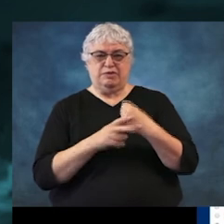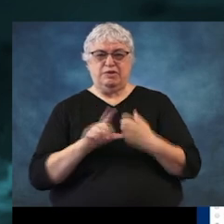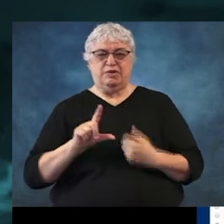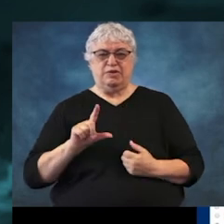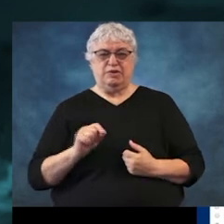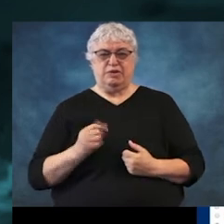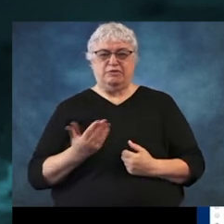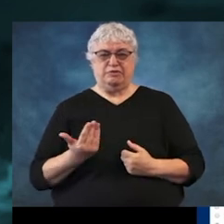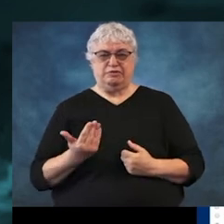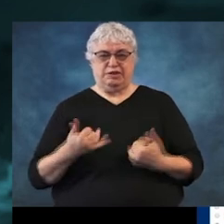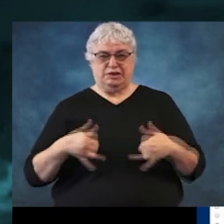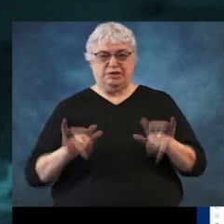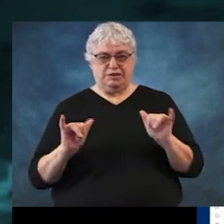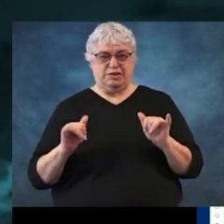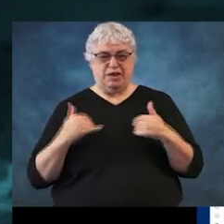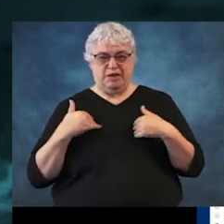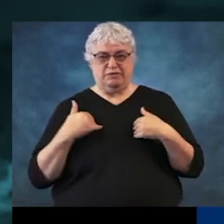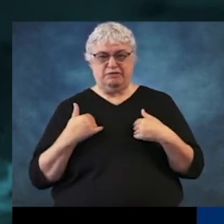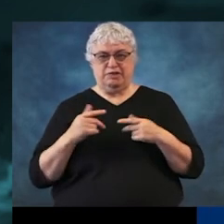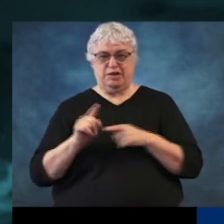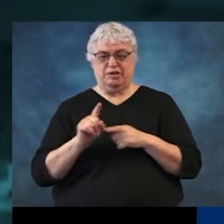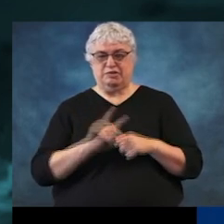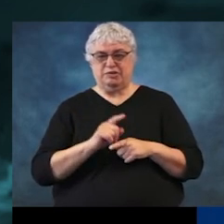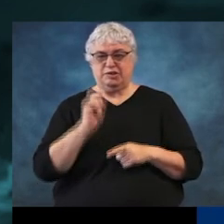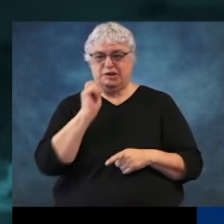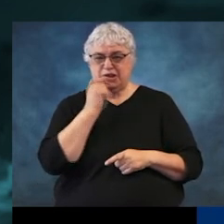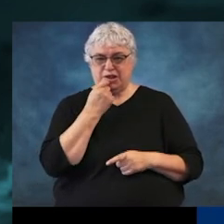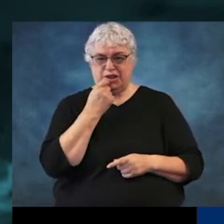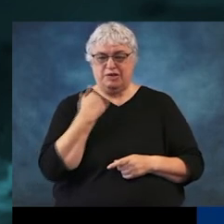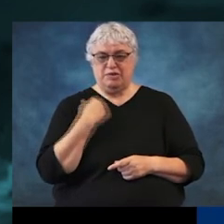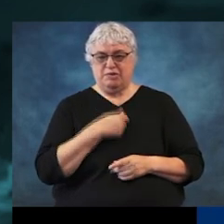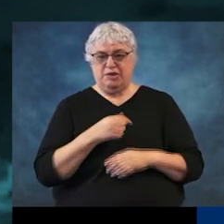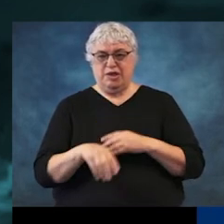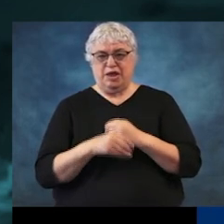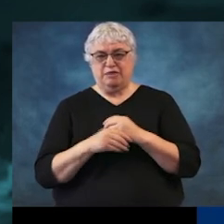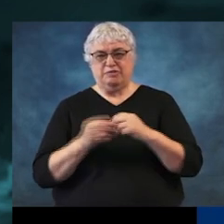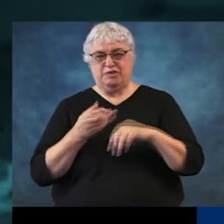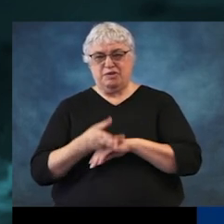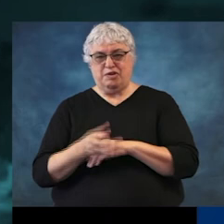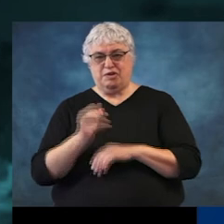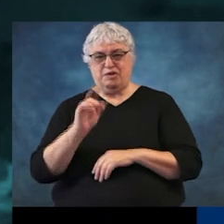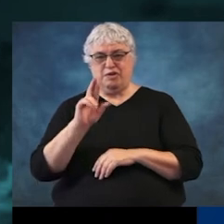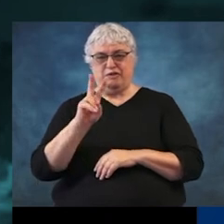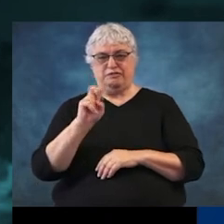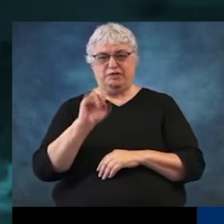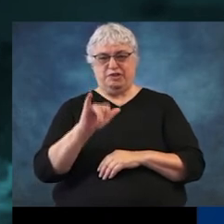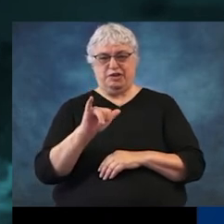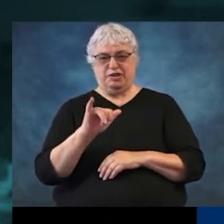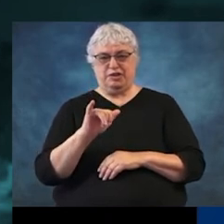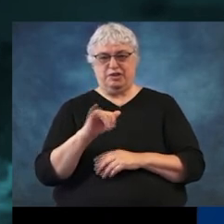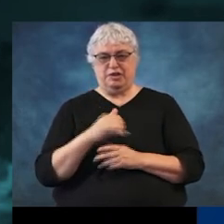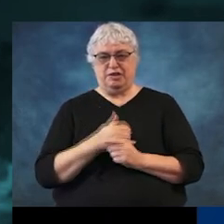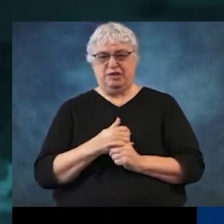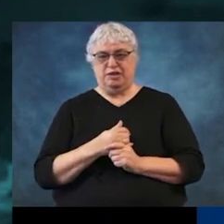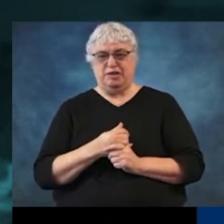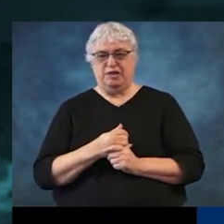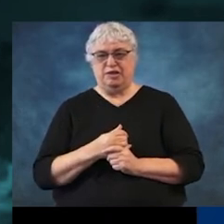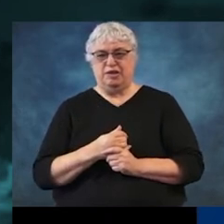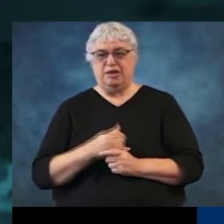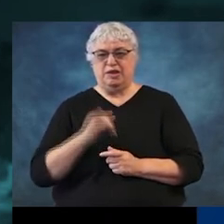2015. And the other neat thing that we added after Harvey was near real-time inundation mapping.